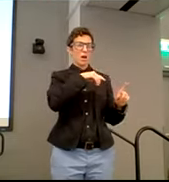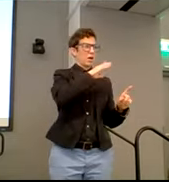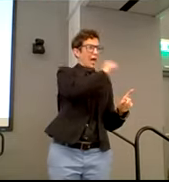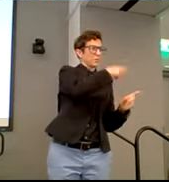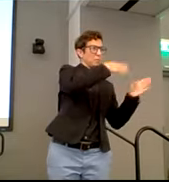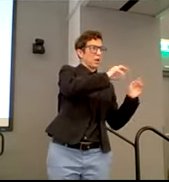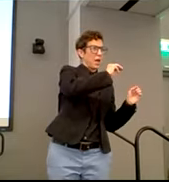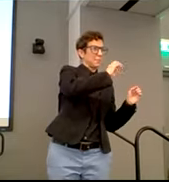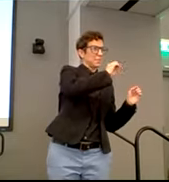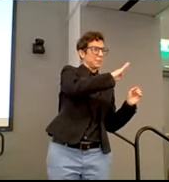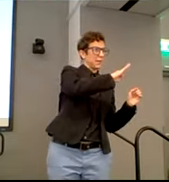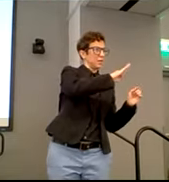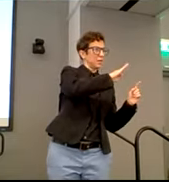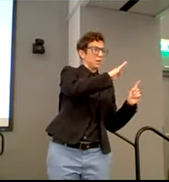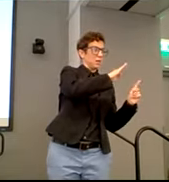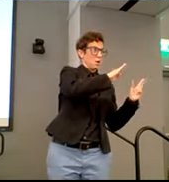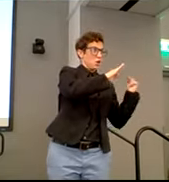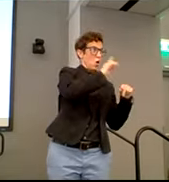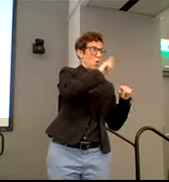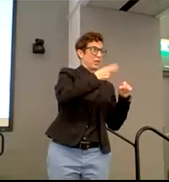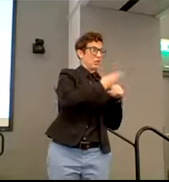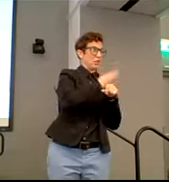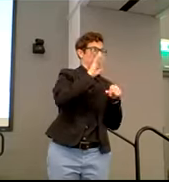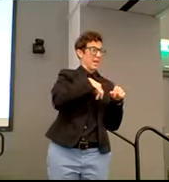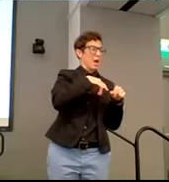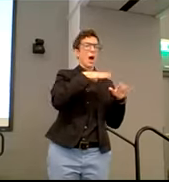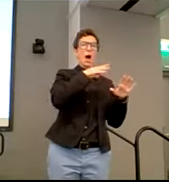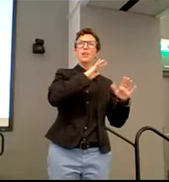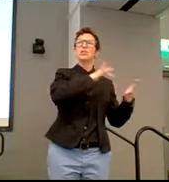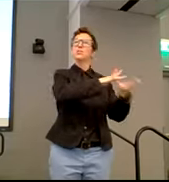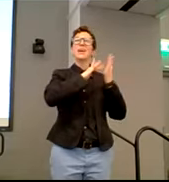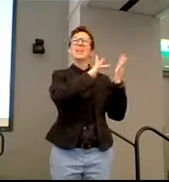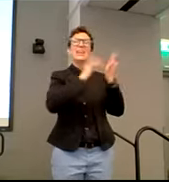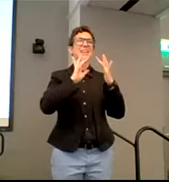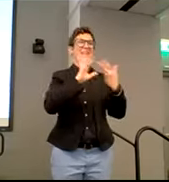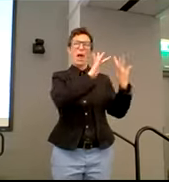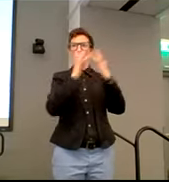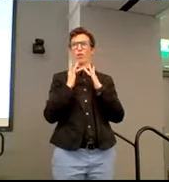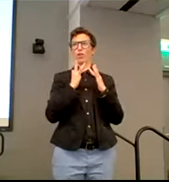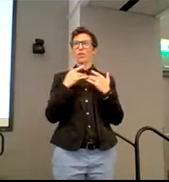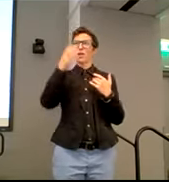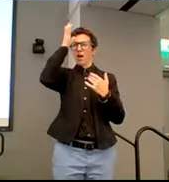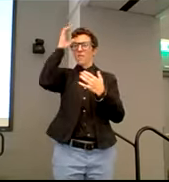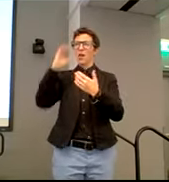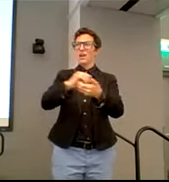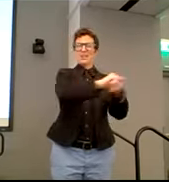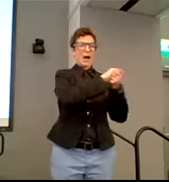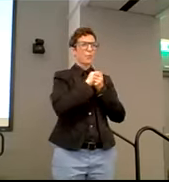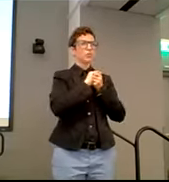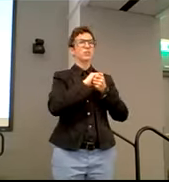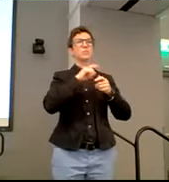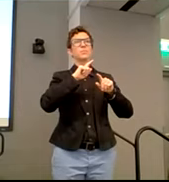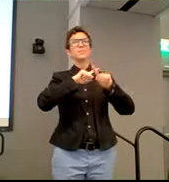He's like, no, it's like, uh, oh, um, and, and just being able to be collaborative with people with different